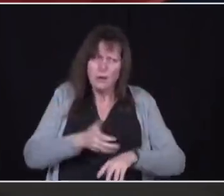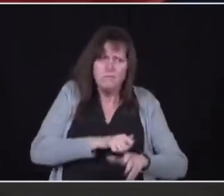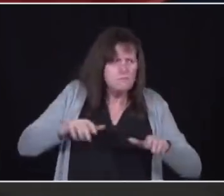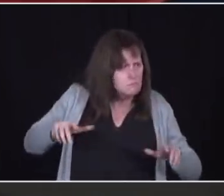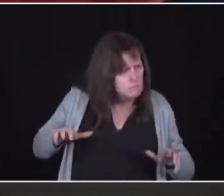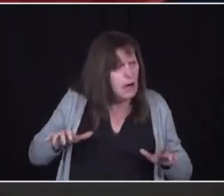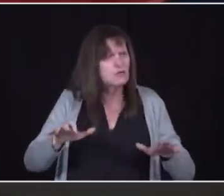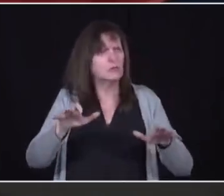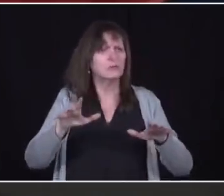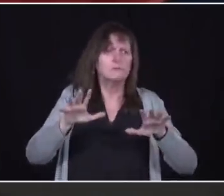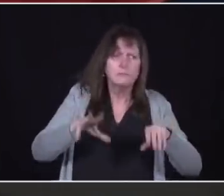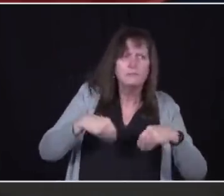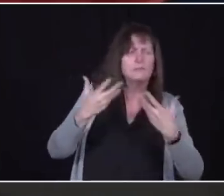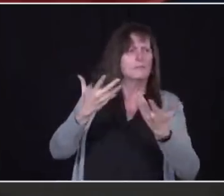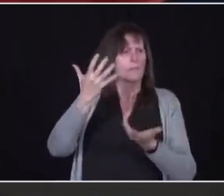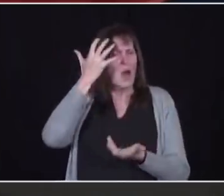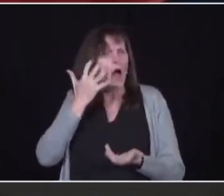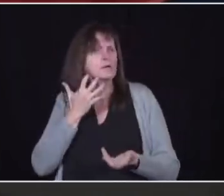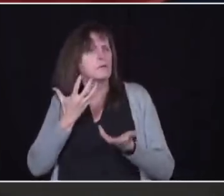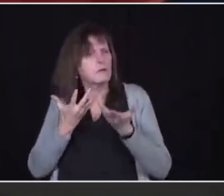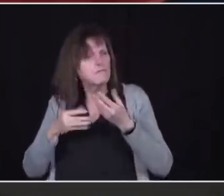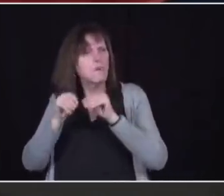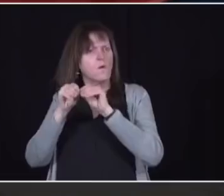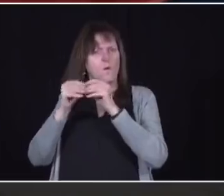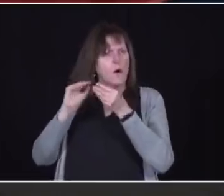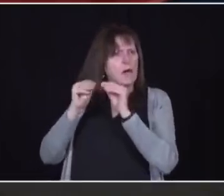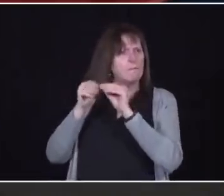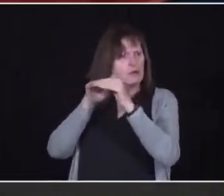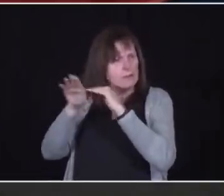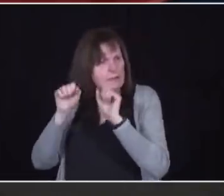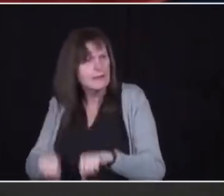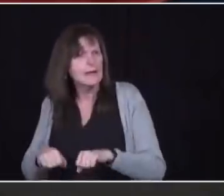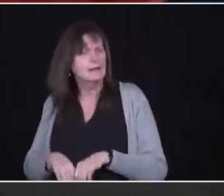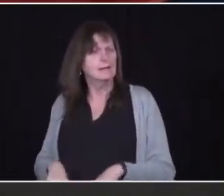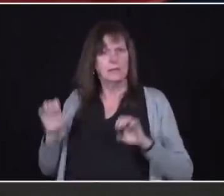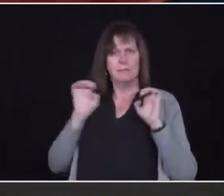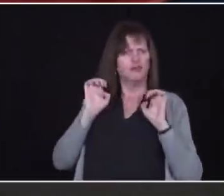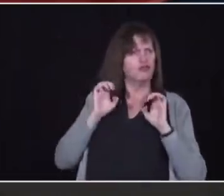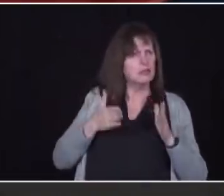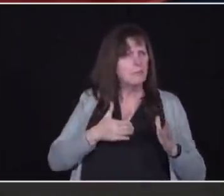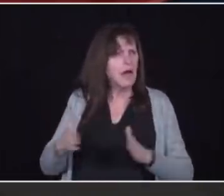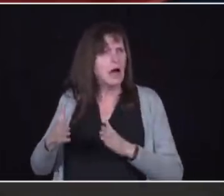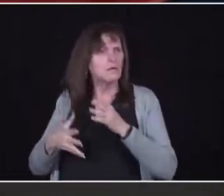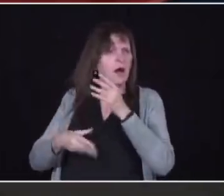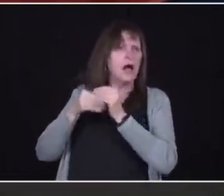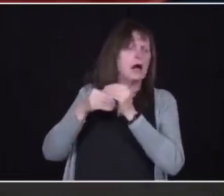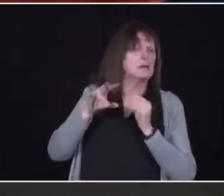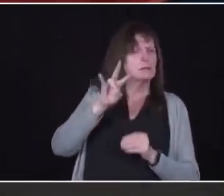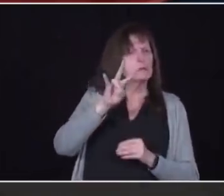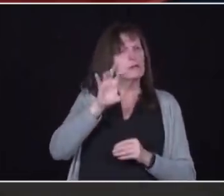our hospitals. We're moving forward with our emergency plan to add another 700 to 1,000 new beds.